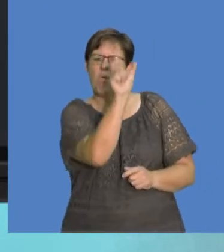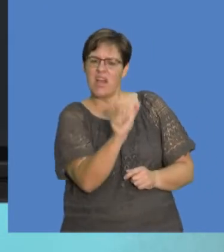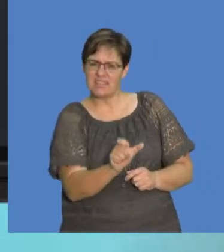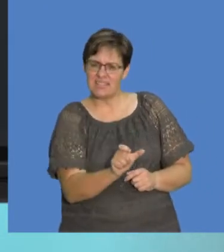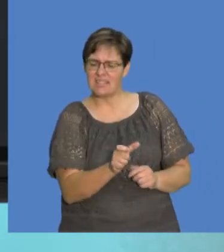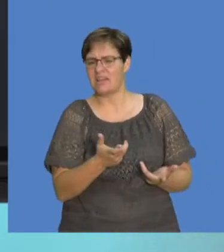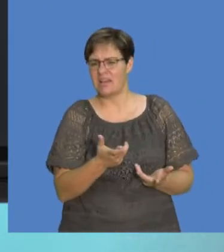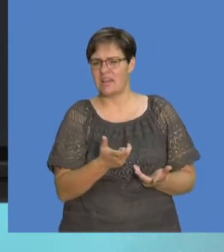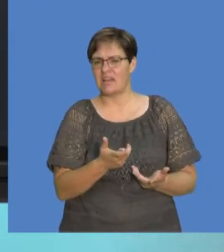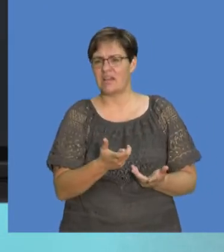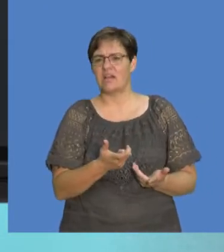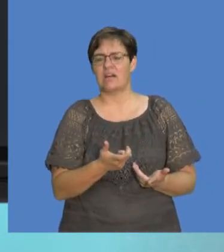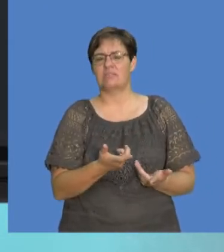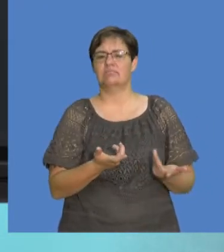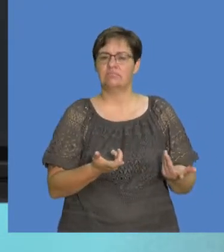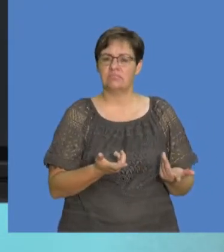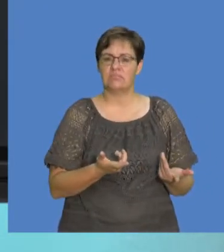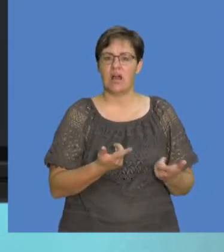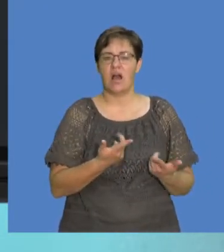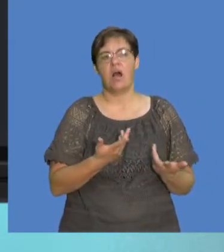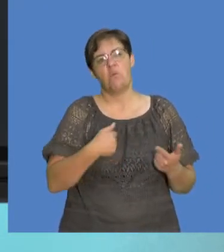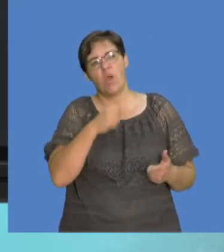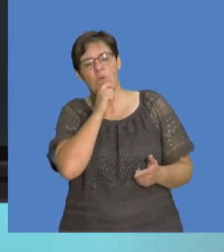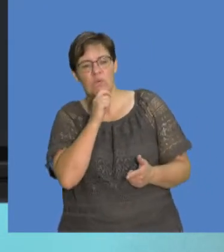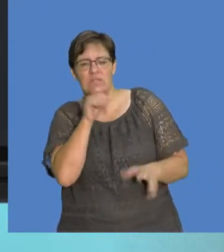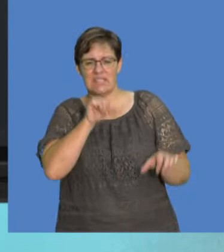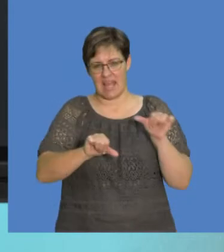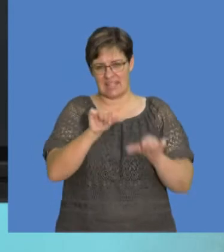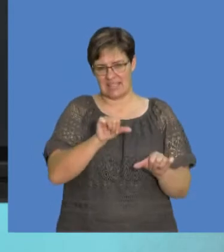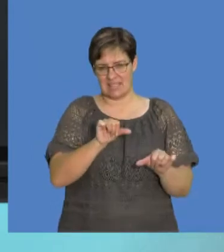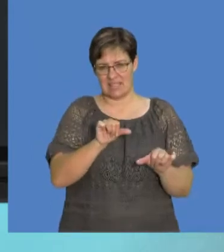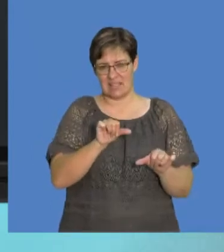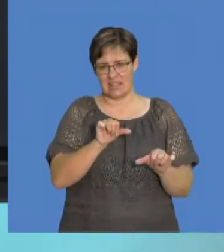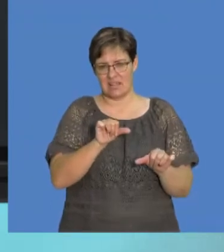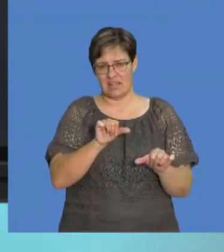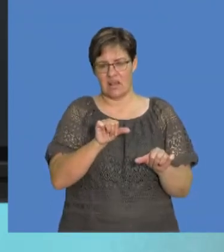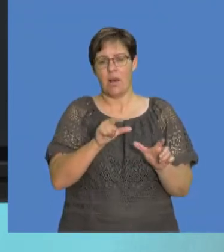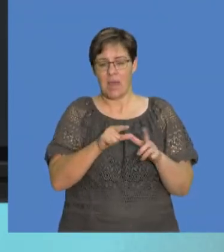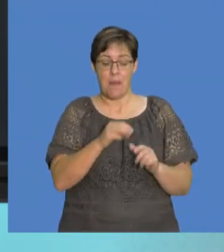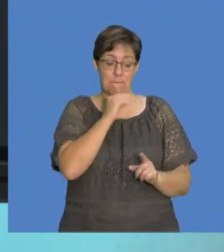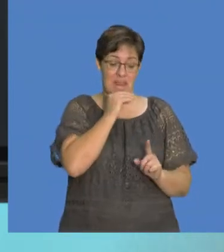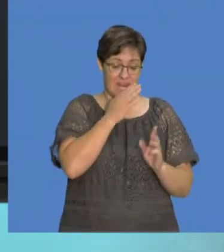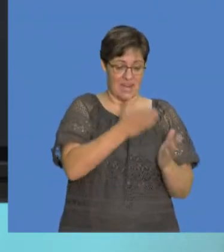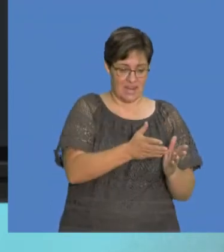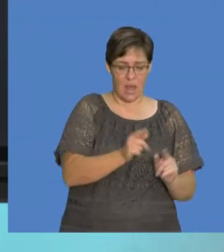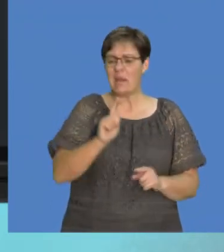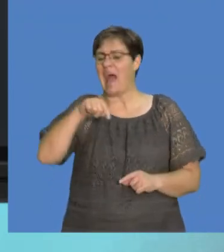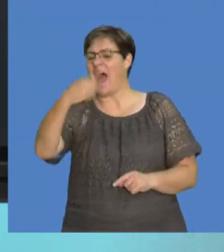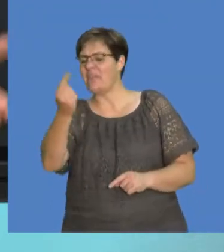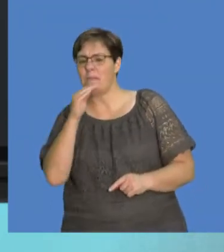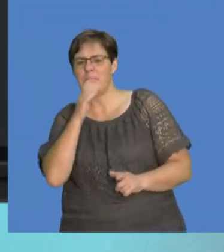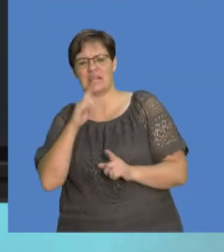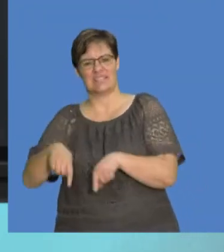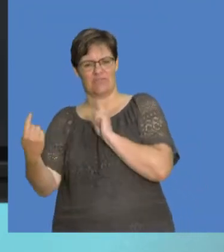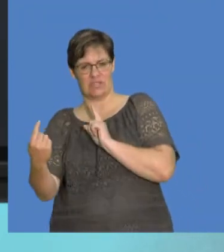we use or the terms, you know, the terminology that we use in science may carry a different meaning in a different